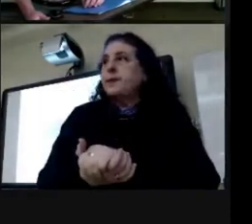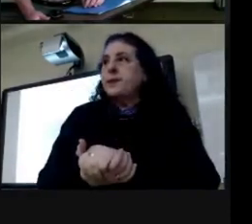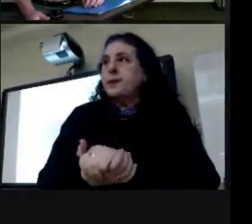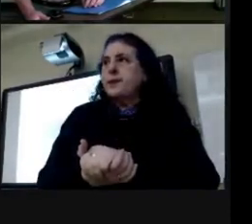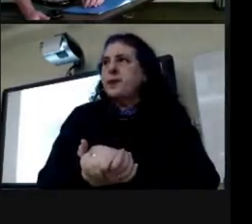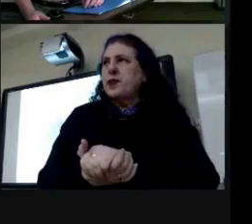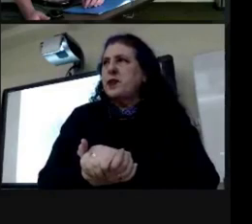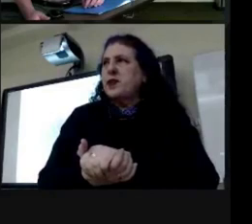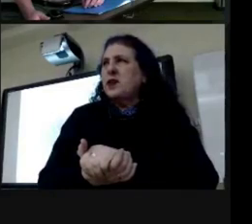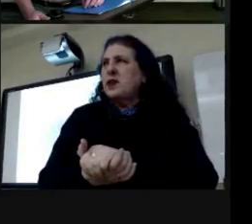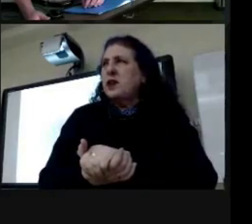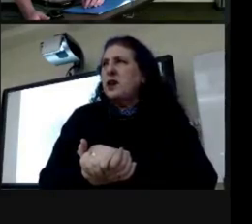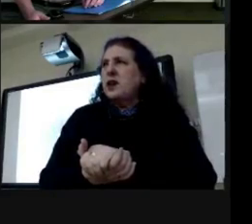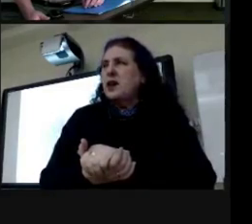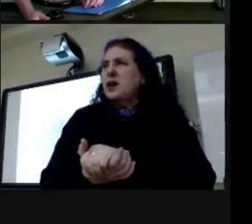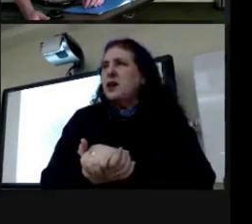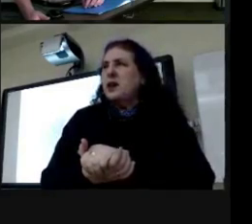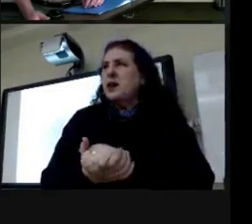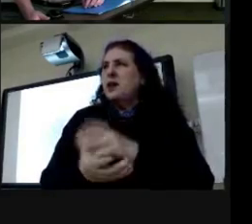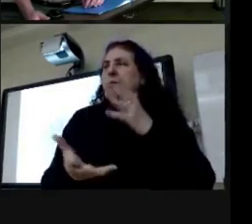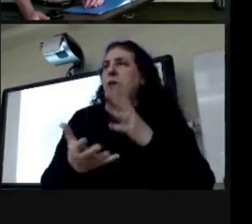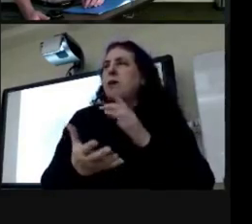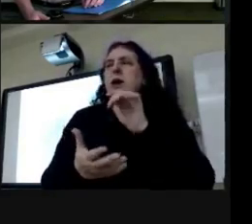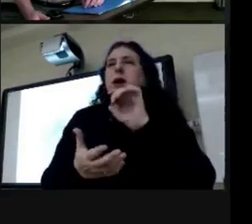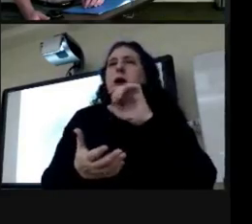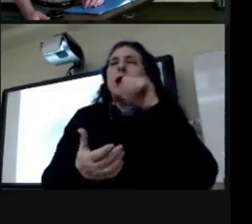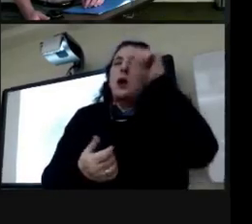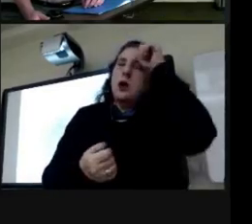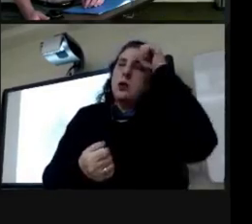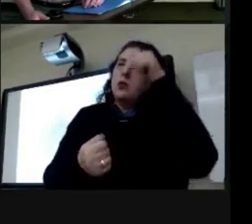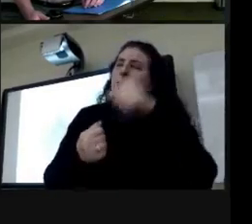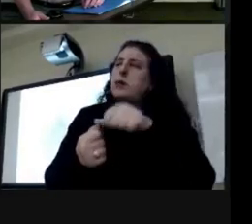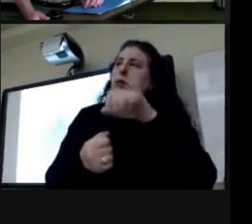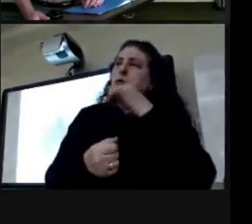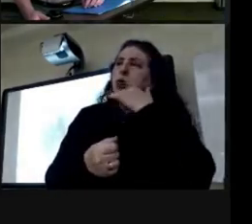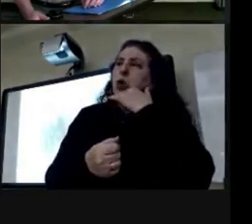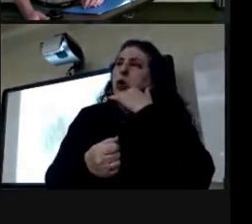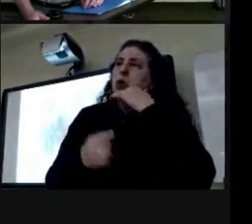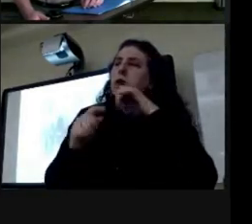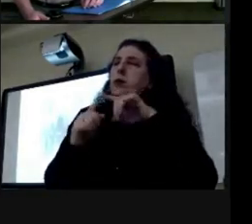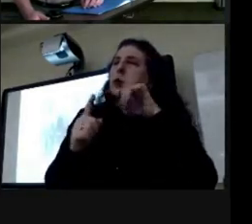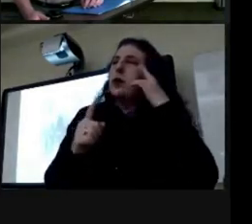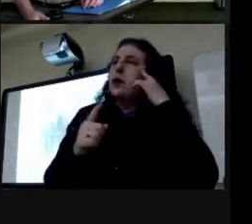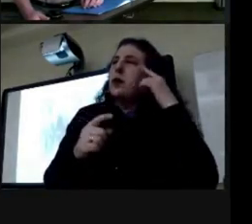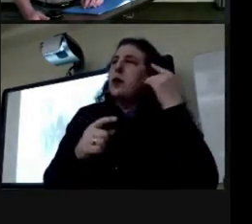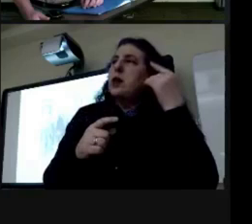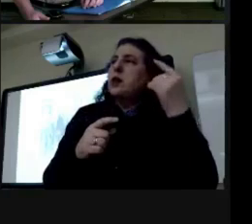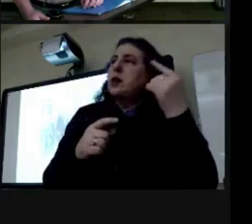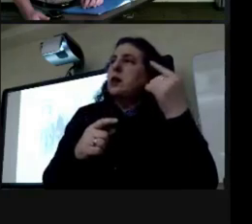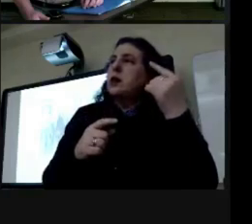yes did i maybe i misremembered but i thought that minggan took